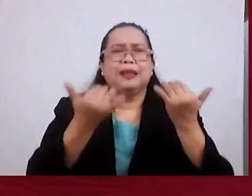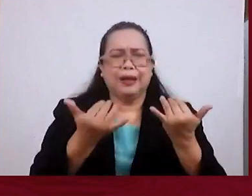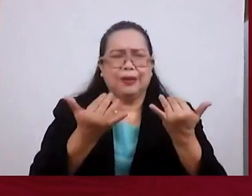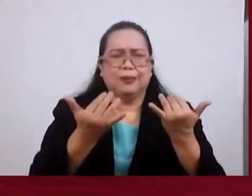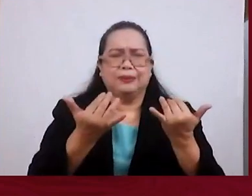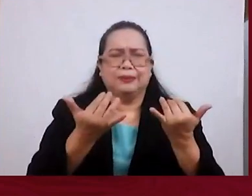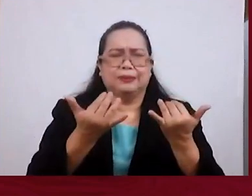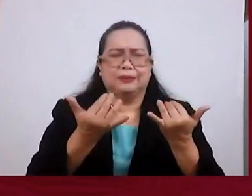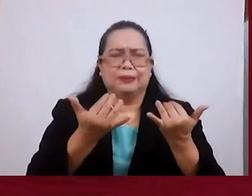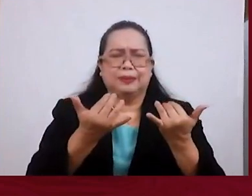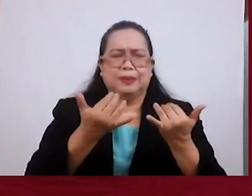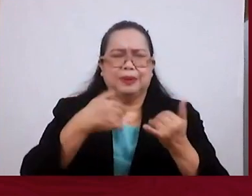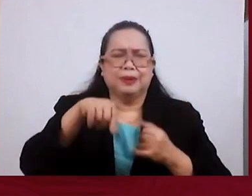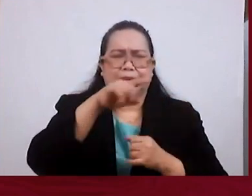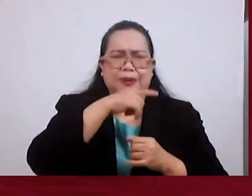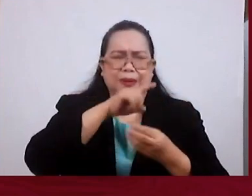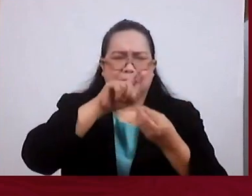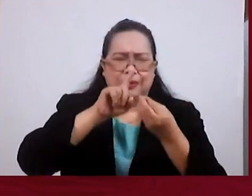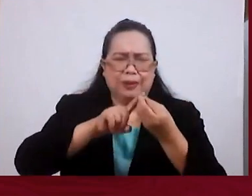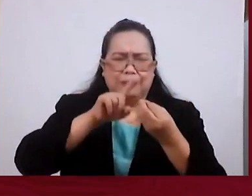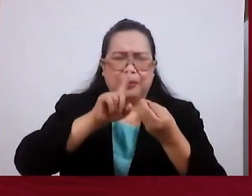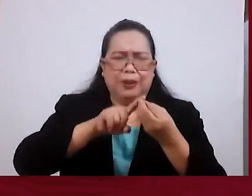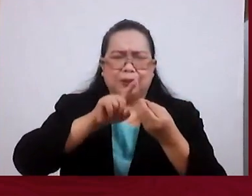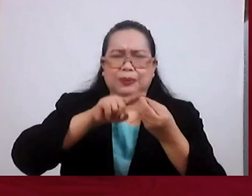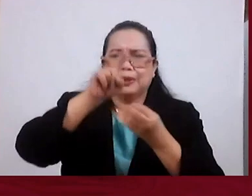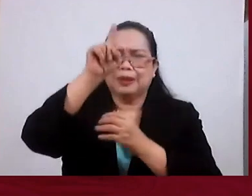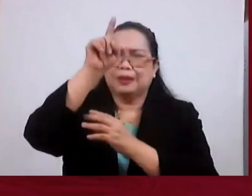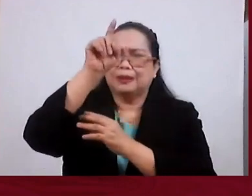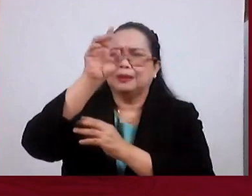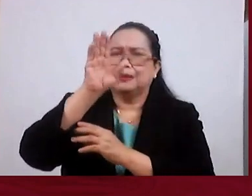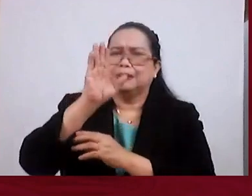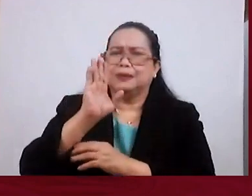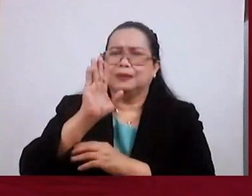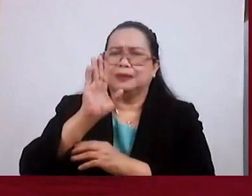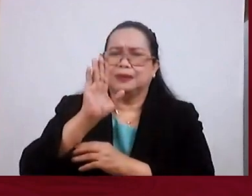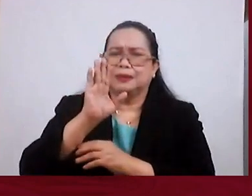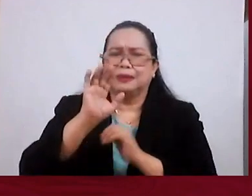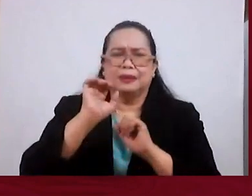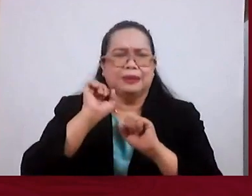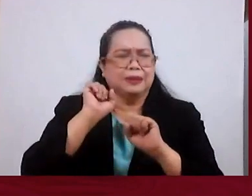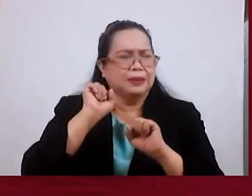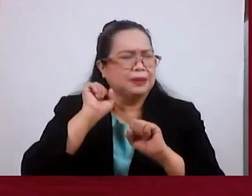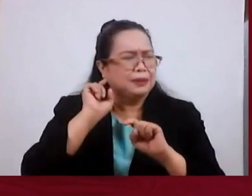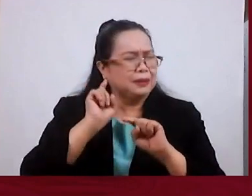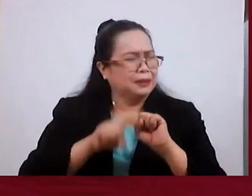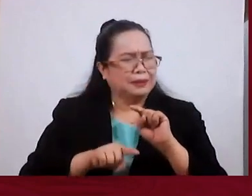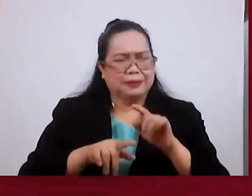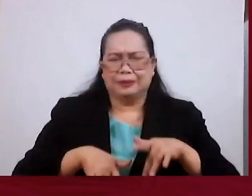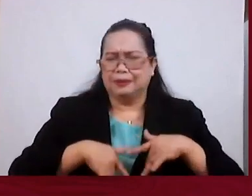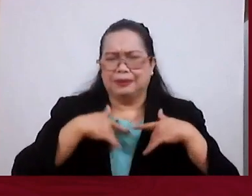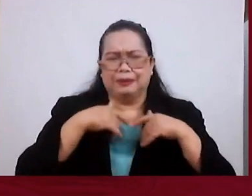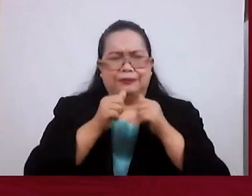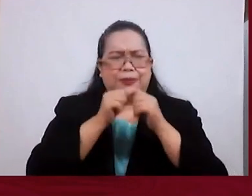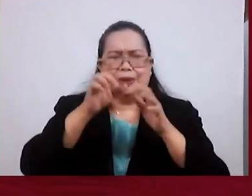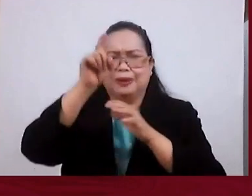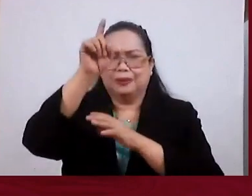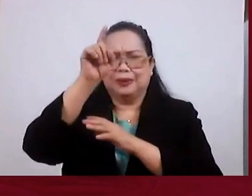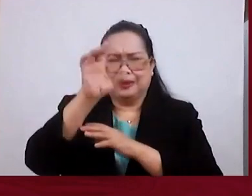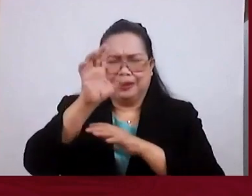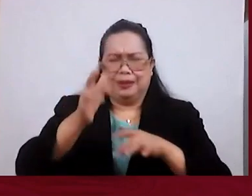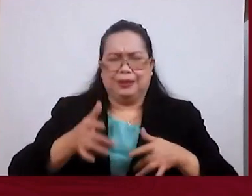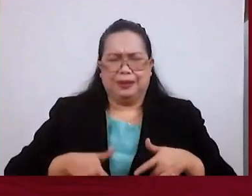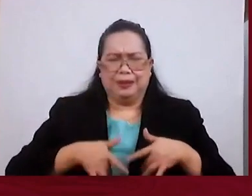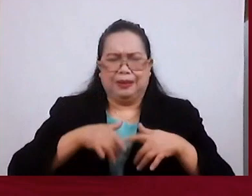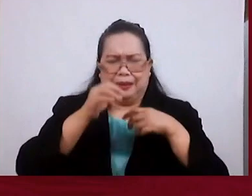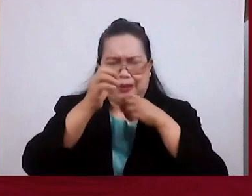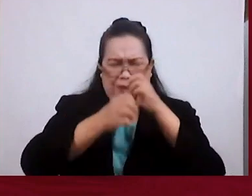as we talk about Him and how we cannot live life on earth, but especially life